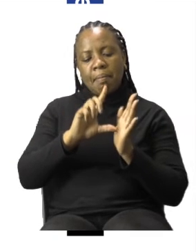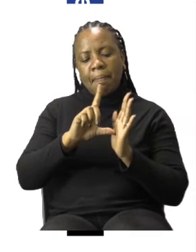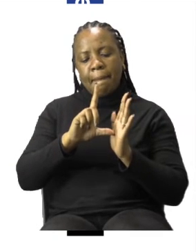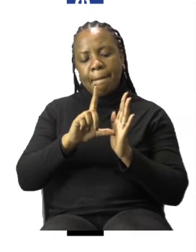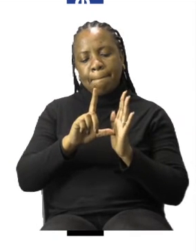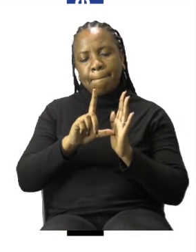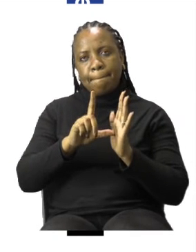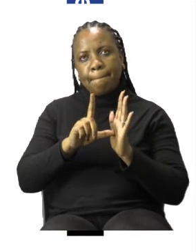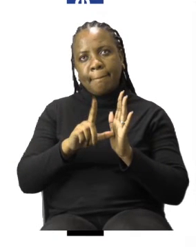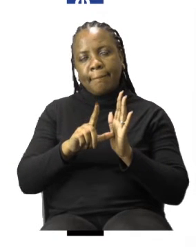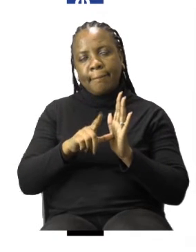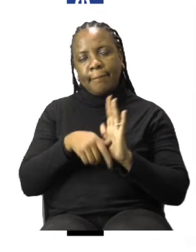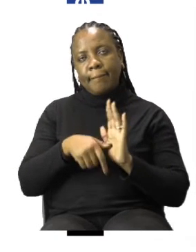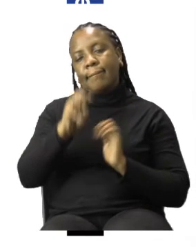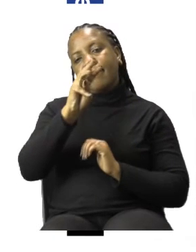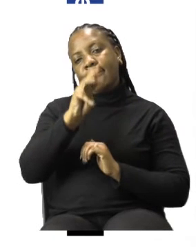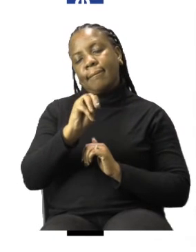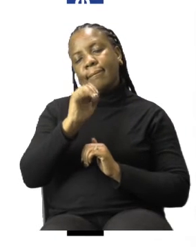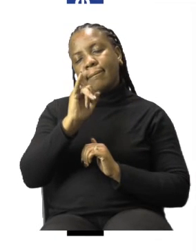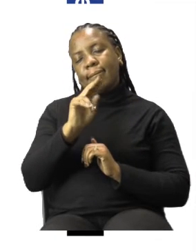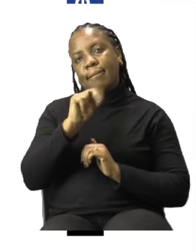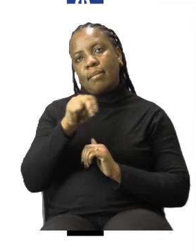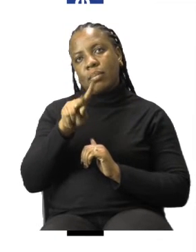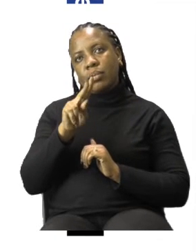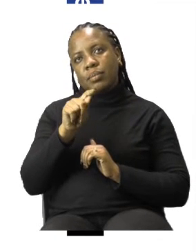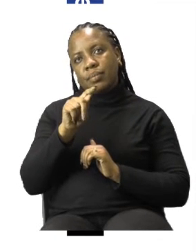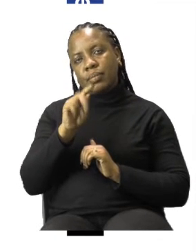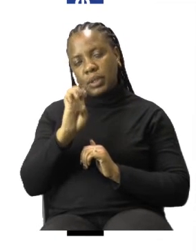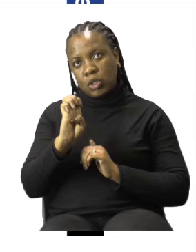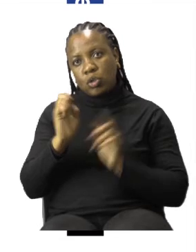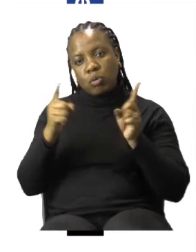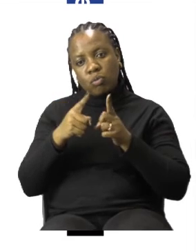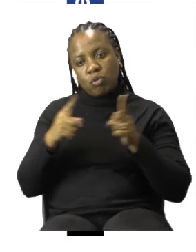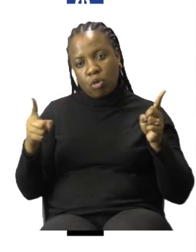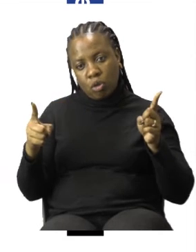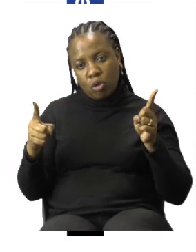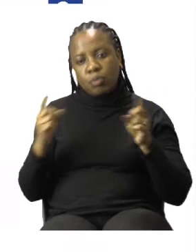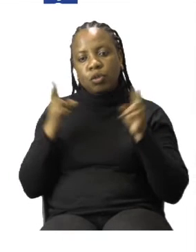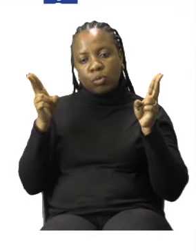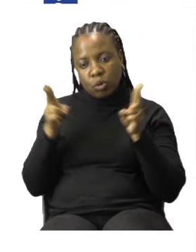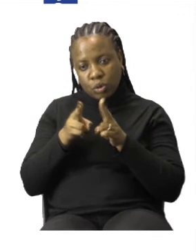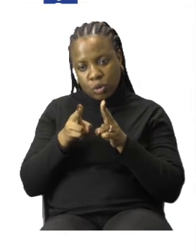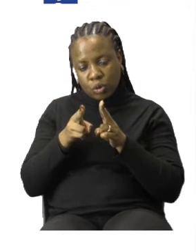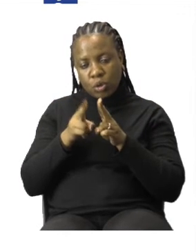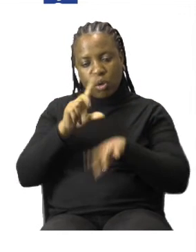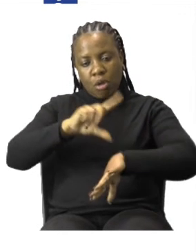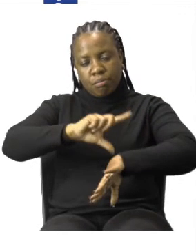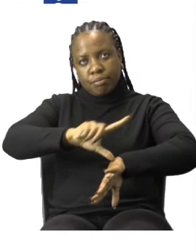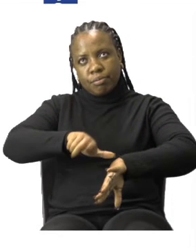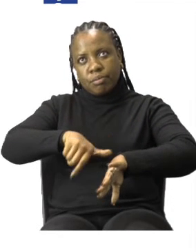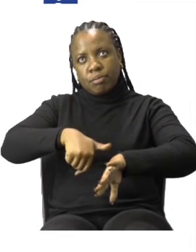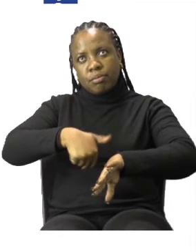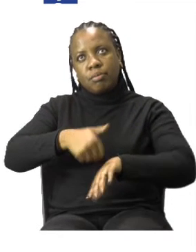hour hand is the short one. So let us take a look at how we are going to say